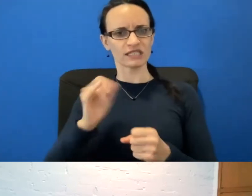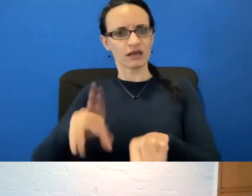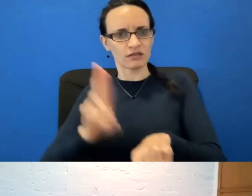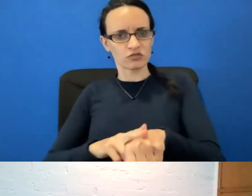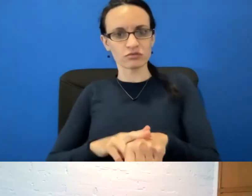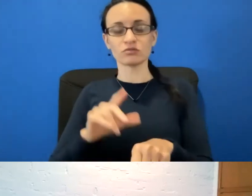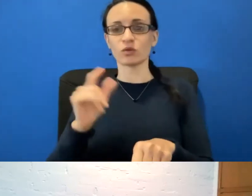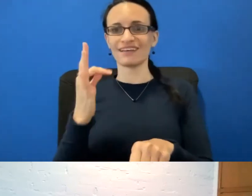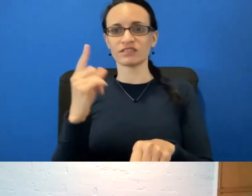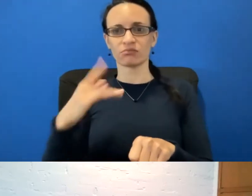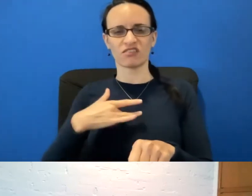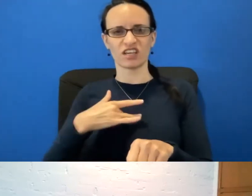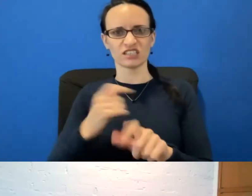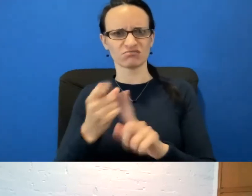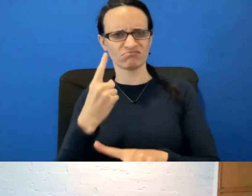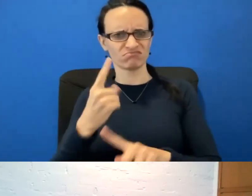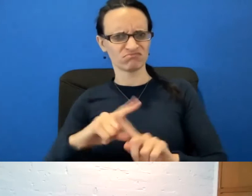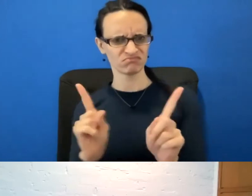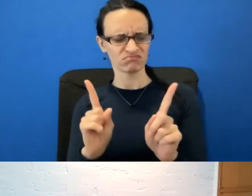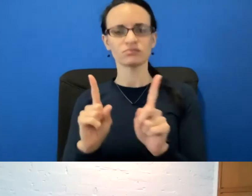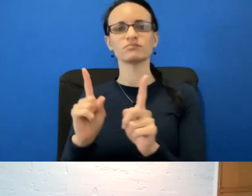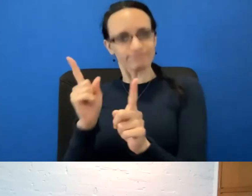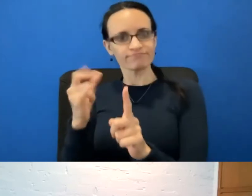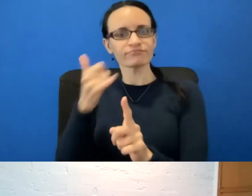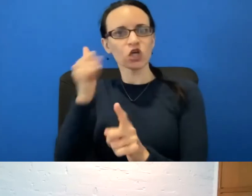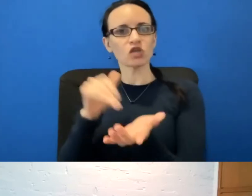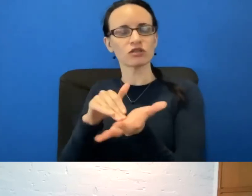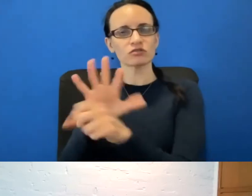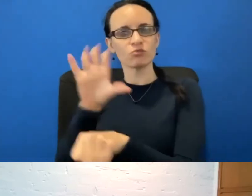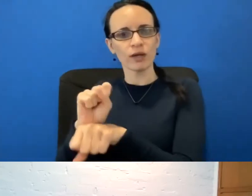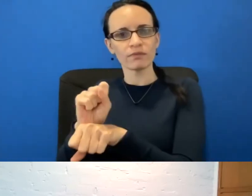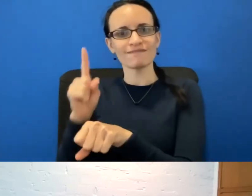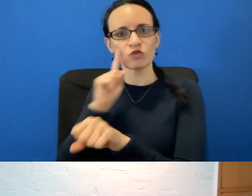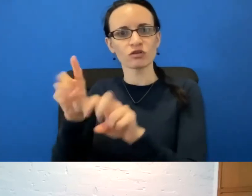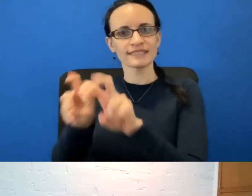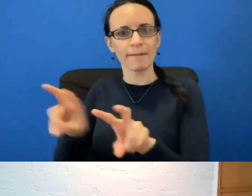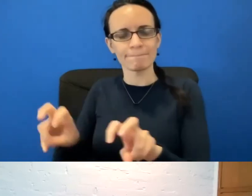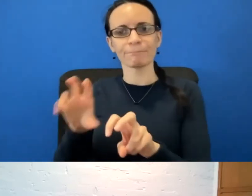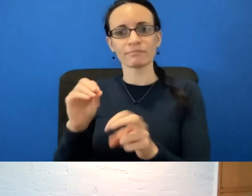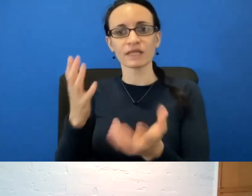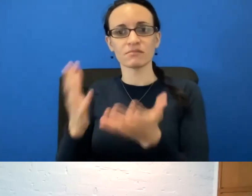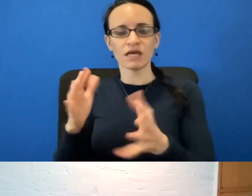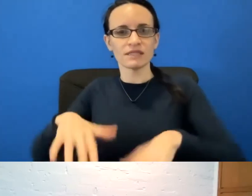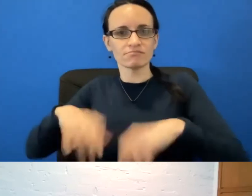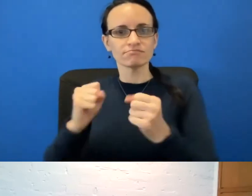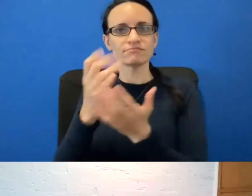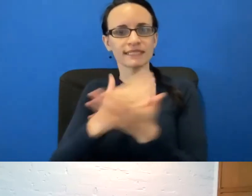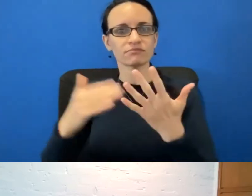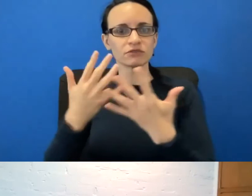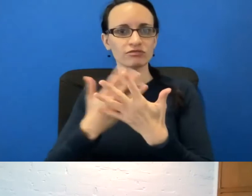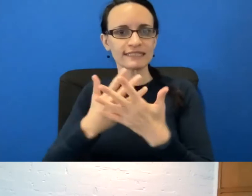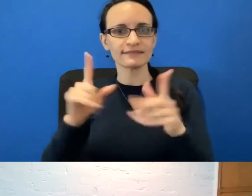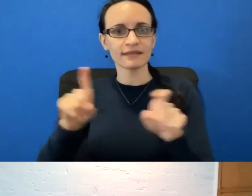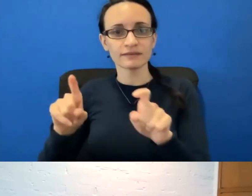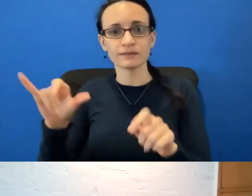different, please make an appointment with your doctor to have an exam and possibly undergo some imaging as well. It is never